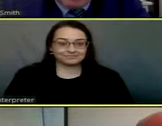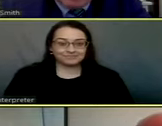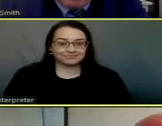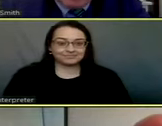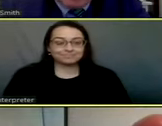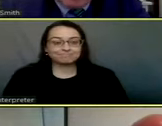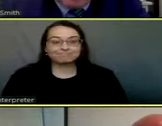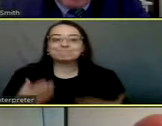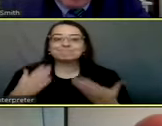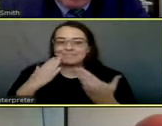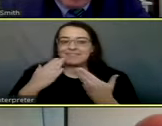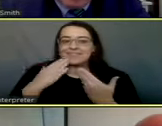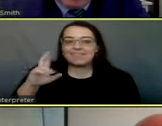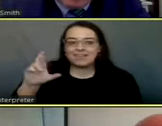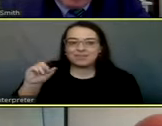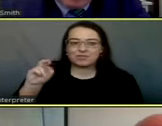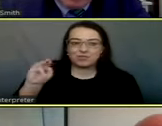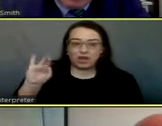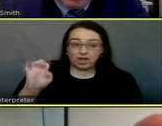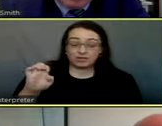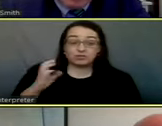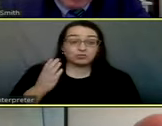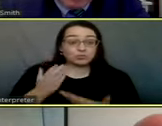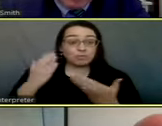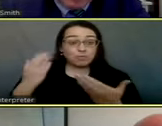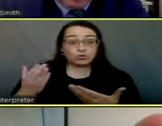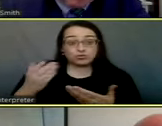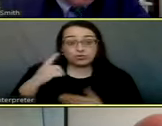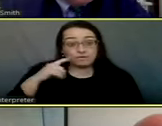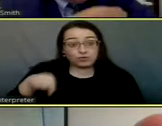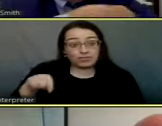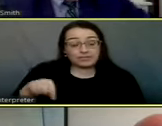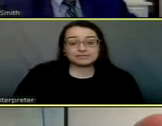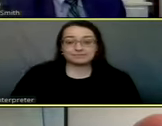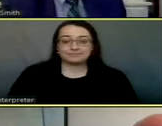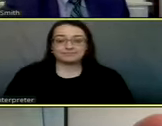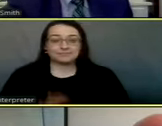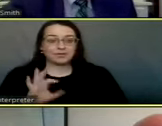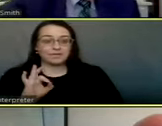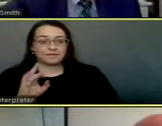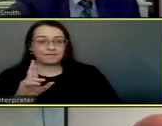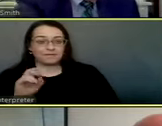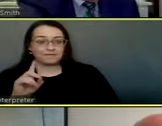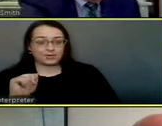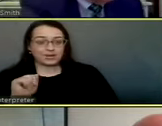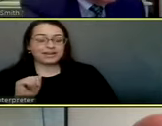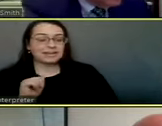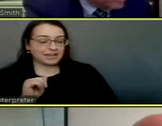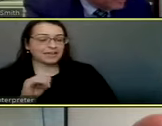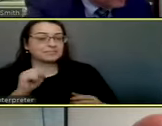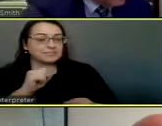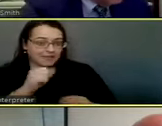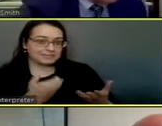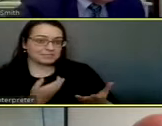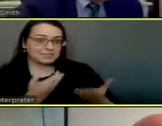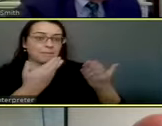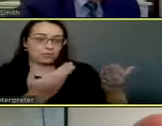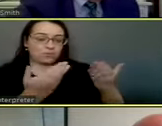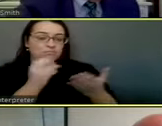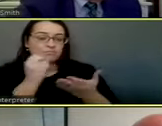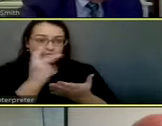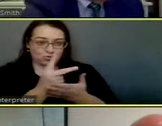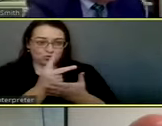Thank you, Ronnie. Okay. we have a motion, counsel on this item? Yes, Mayor. I move to